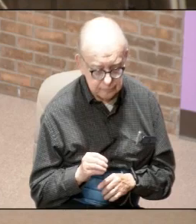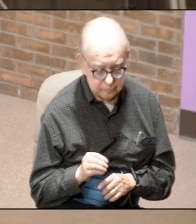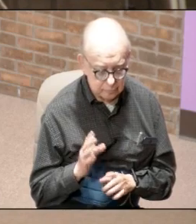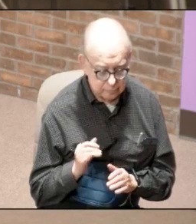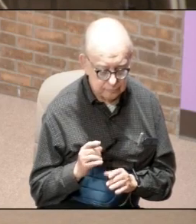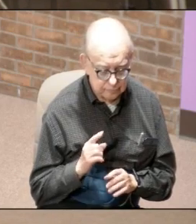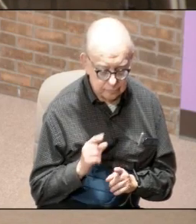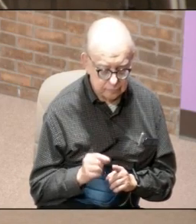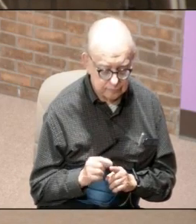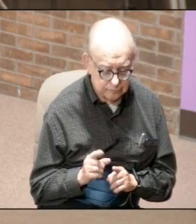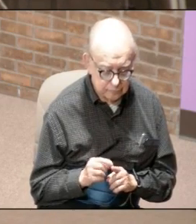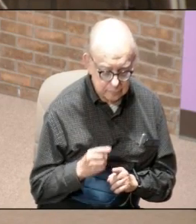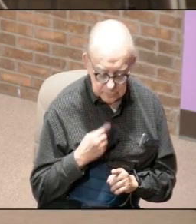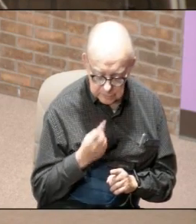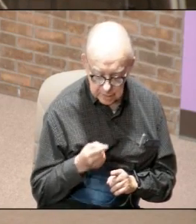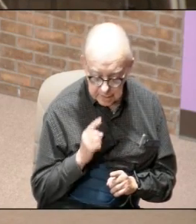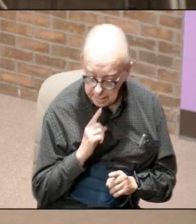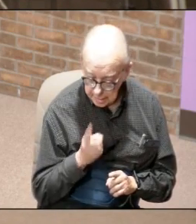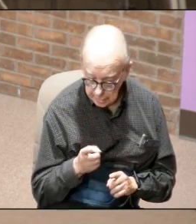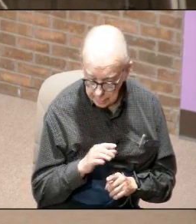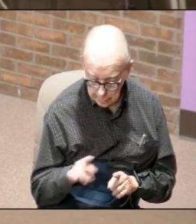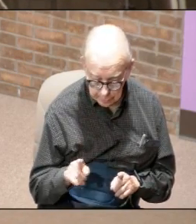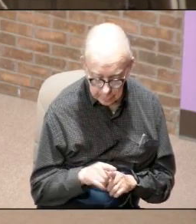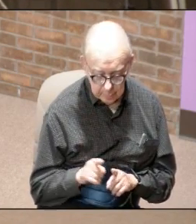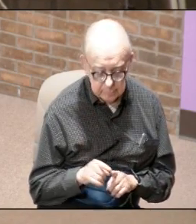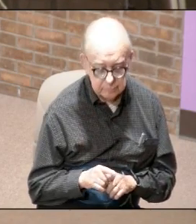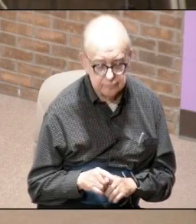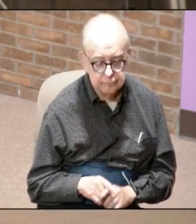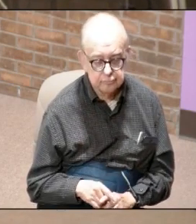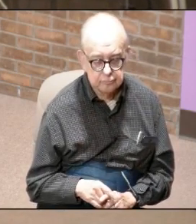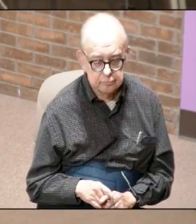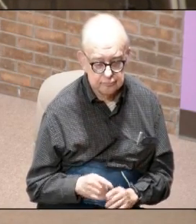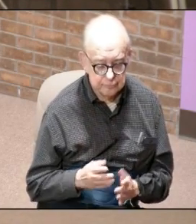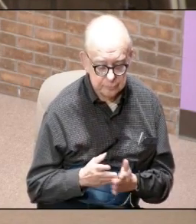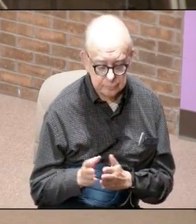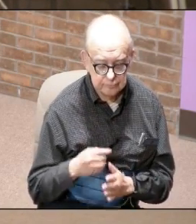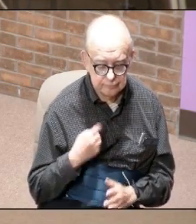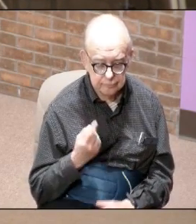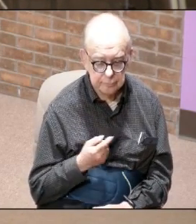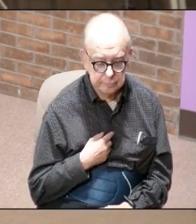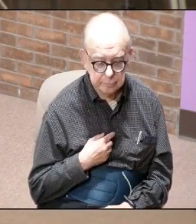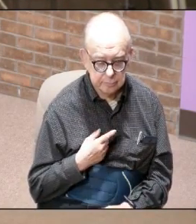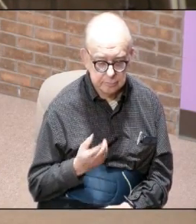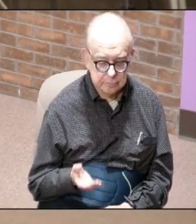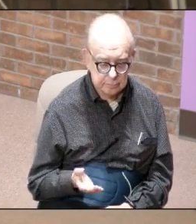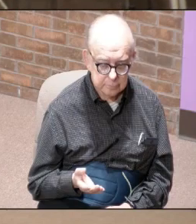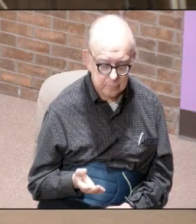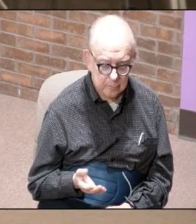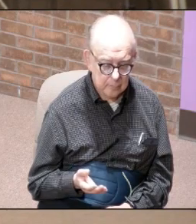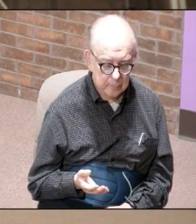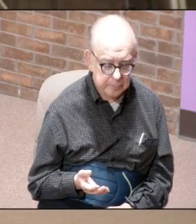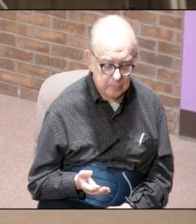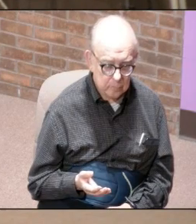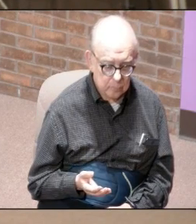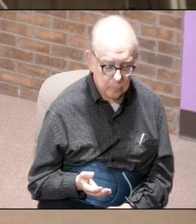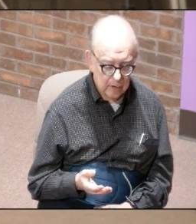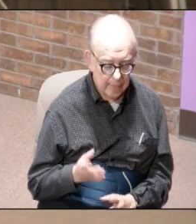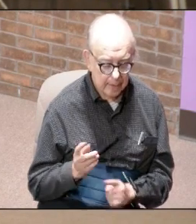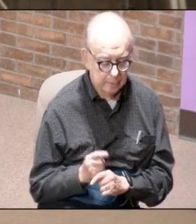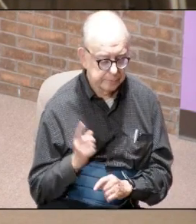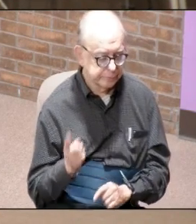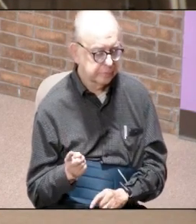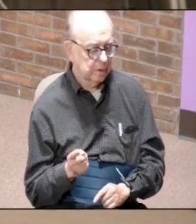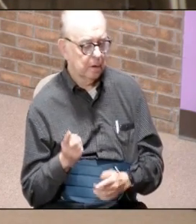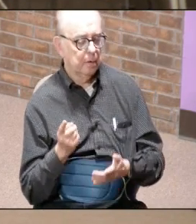that these are the words that God is saying to you through us that are there and so he entrusted them